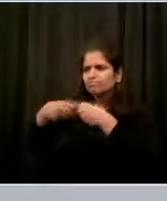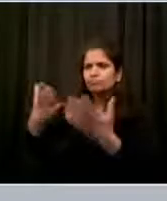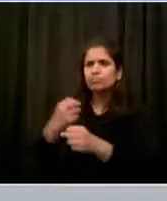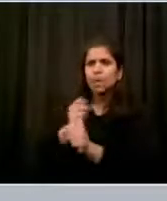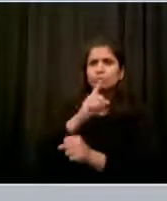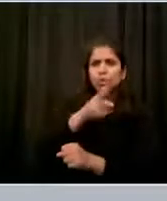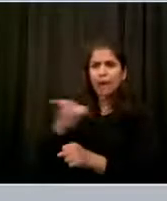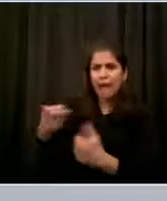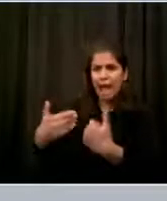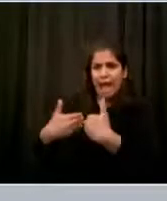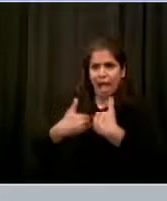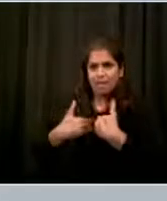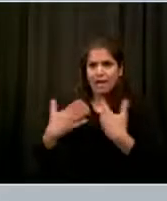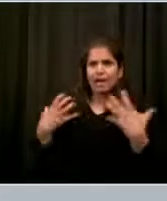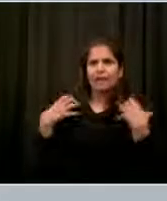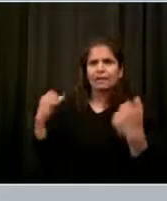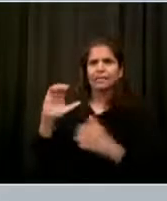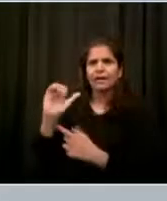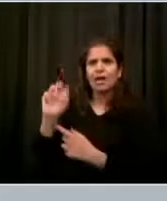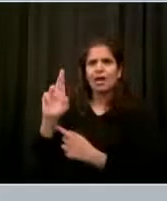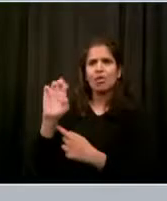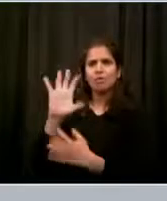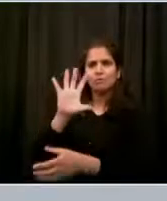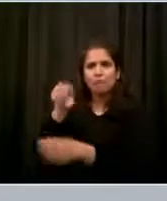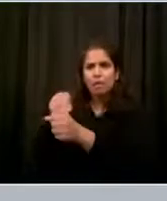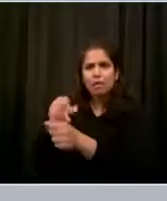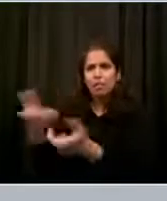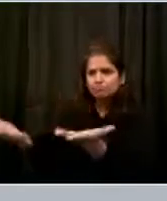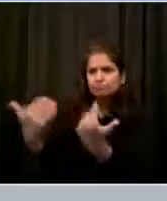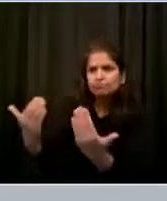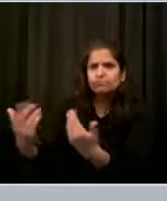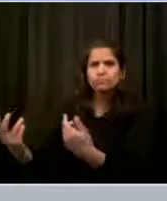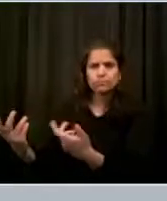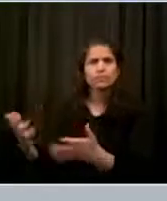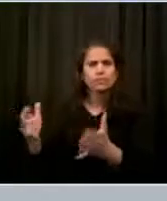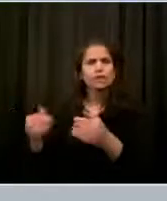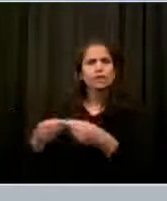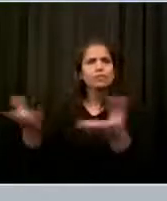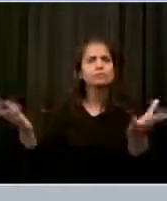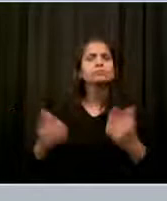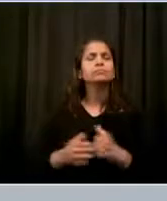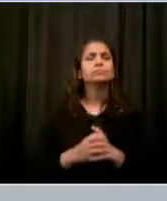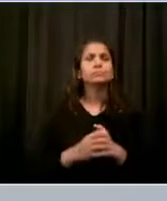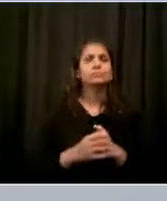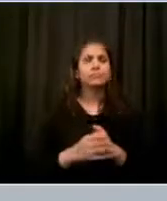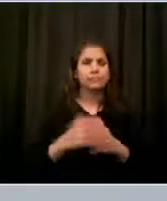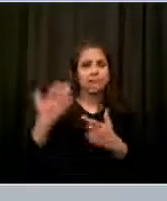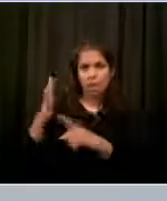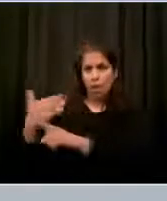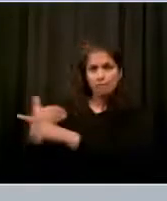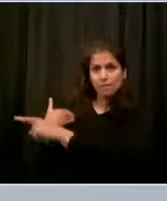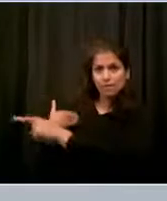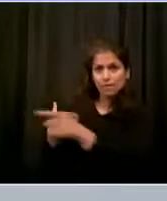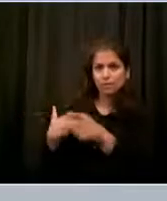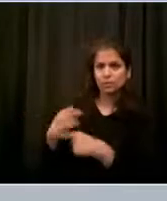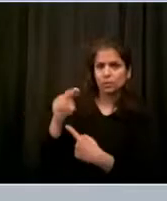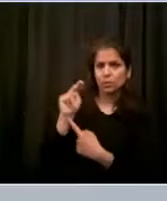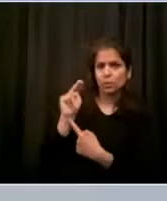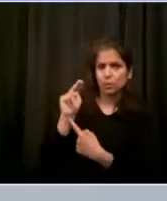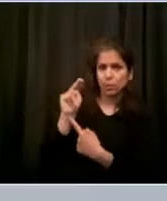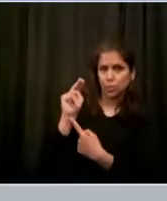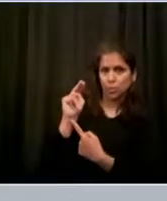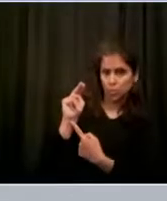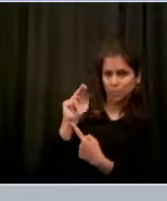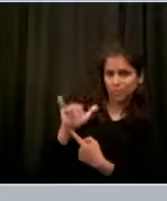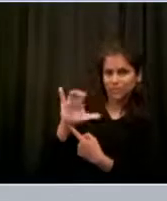But the task force looked at the situation and said even though that was a powerful start we need to go farther. And the task force called for NYC Care to be